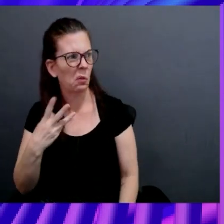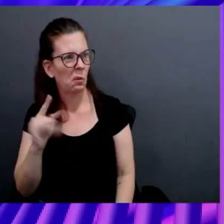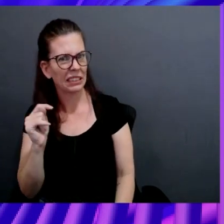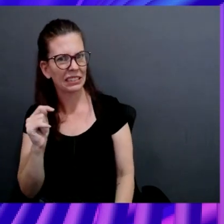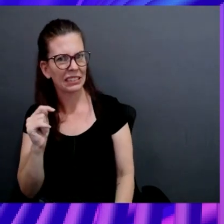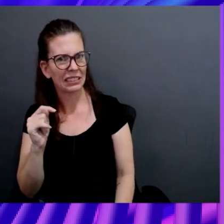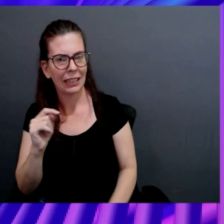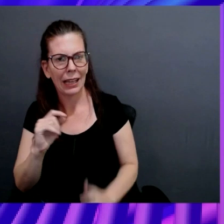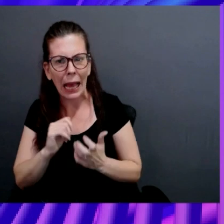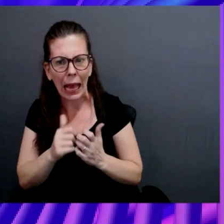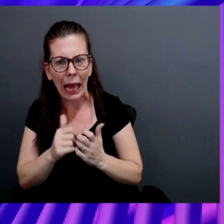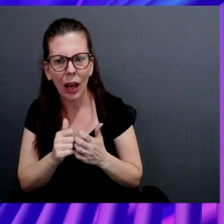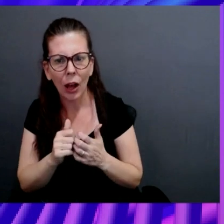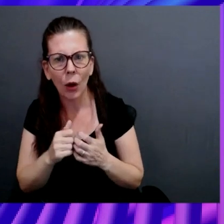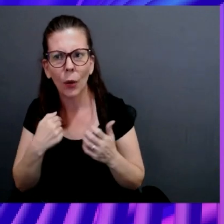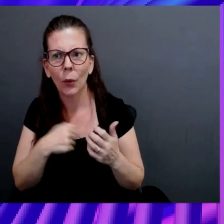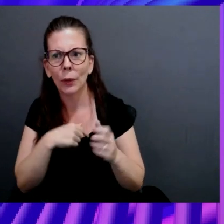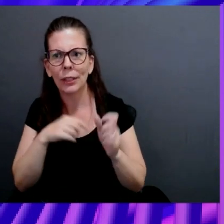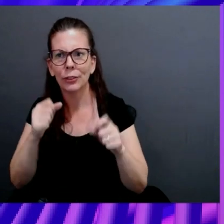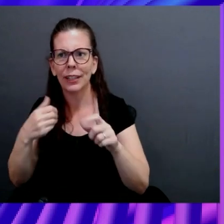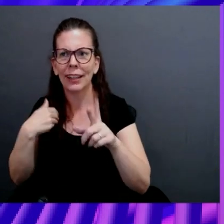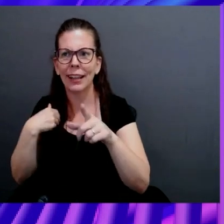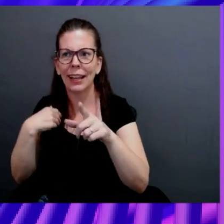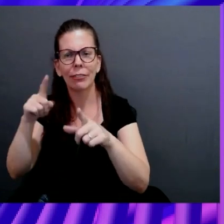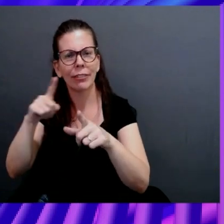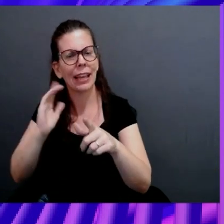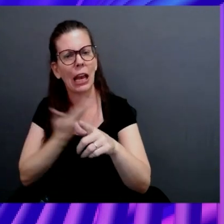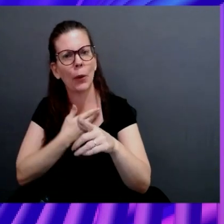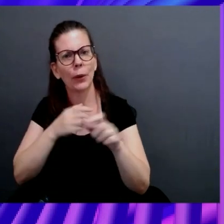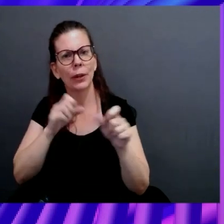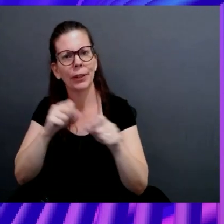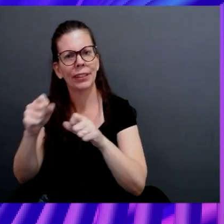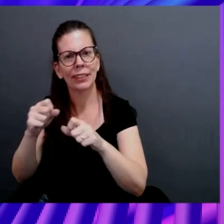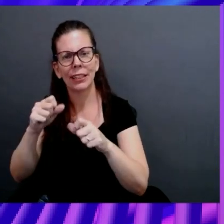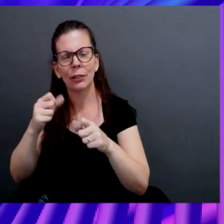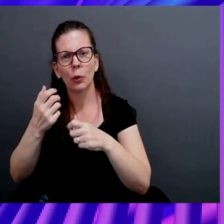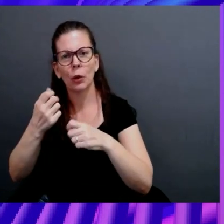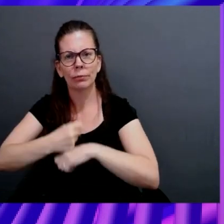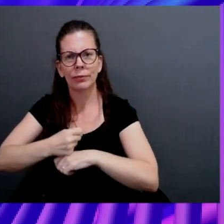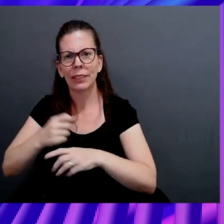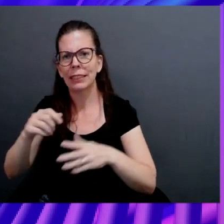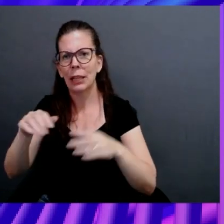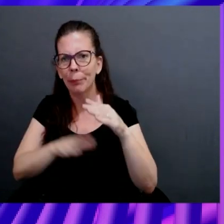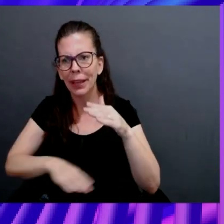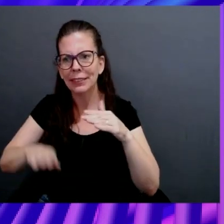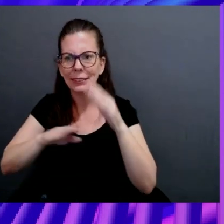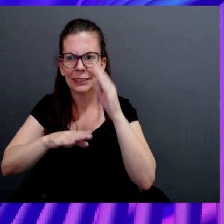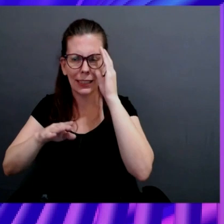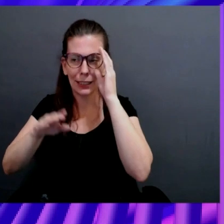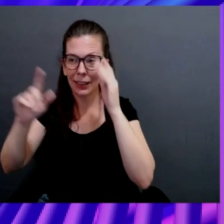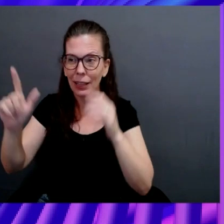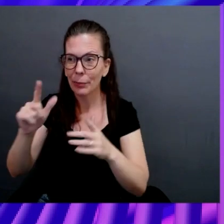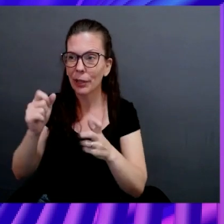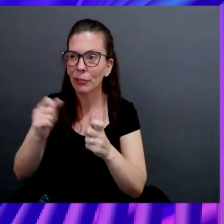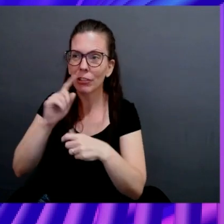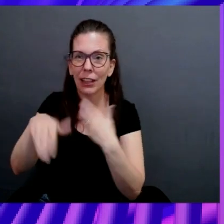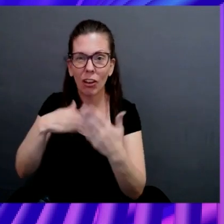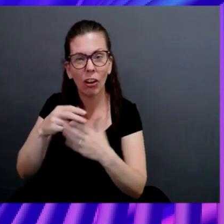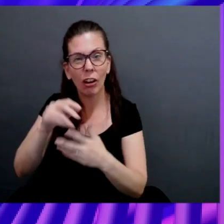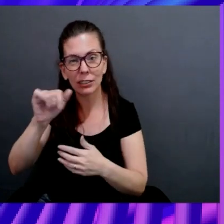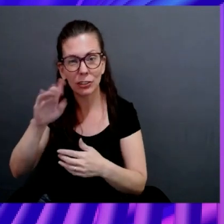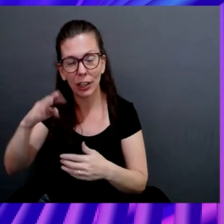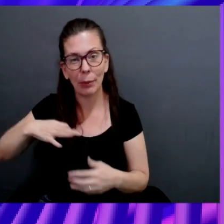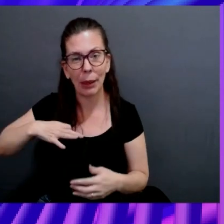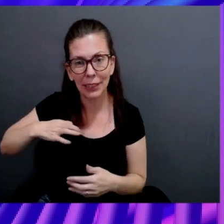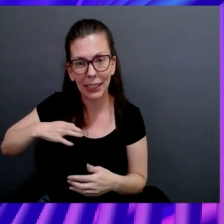have a CVSS 10 vulnerability in such a basic library, pervasive library, basically in every Java application? And the very